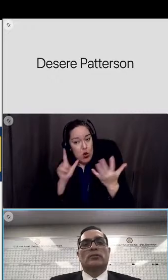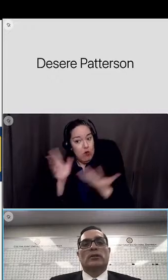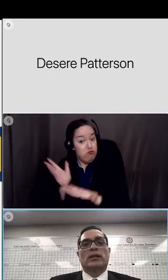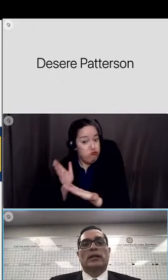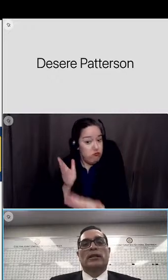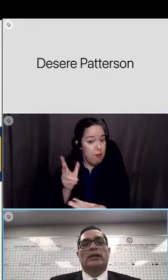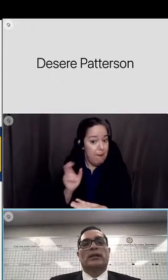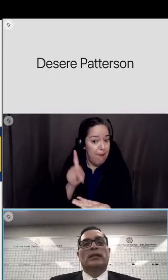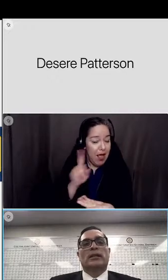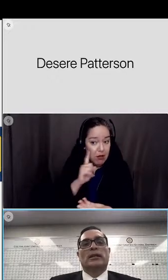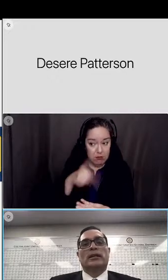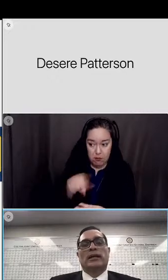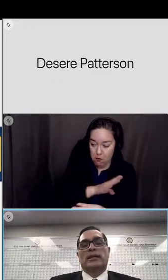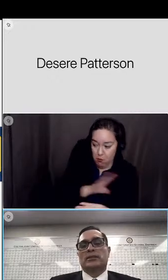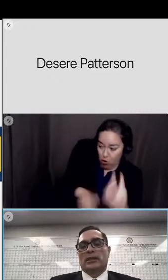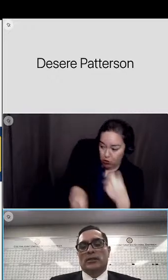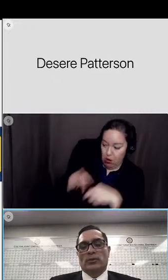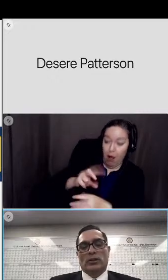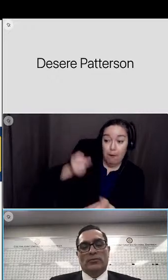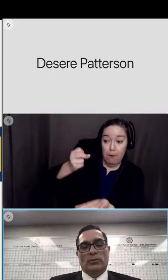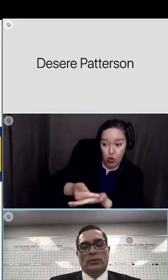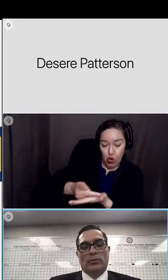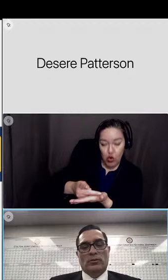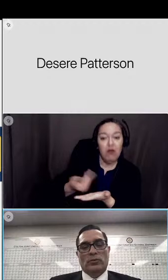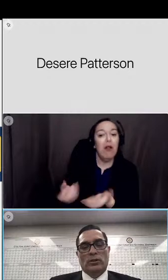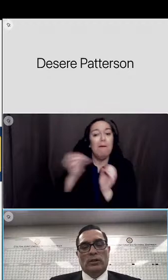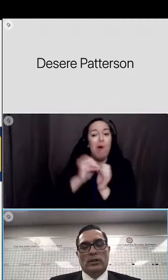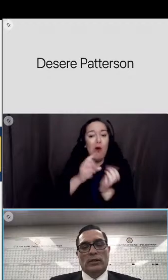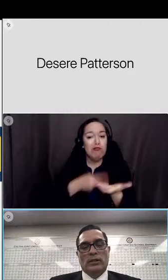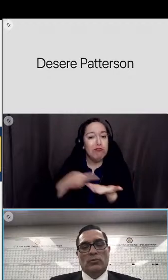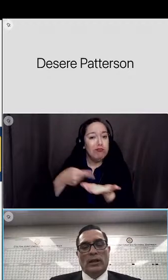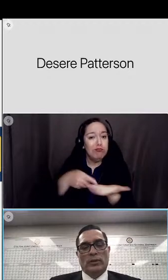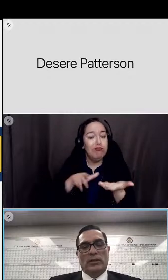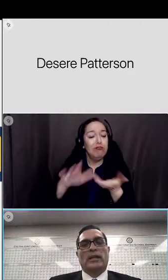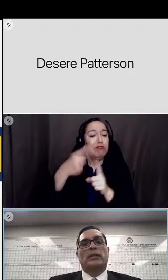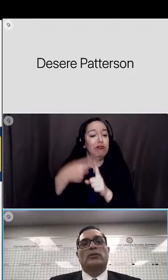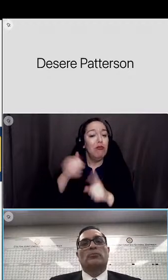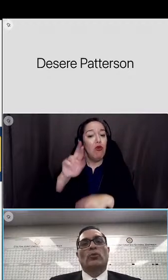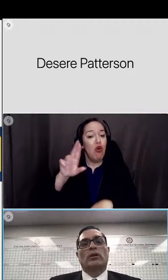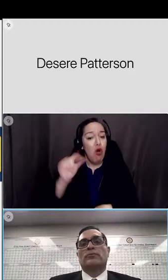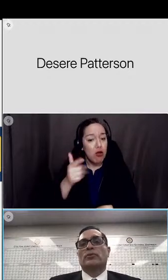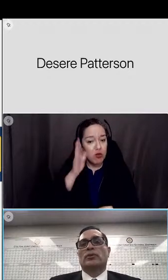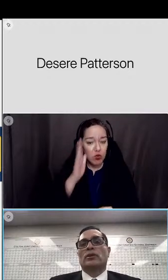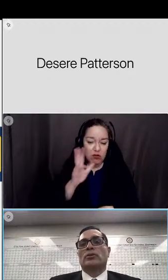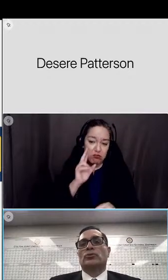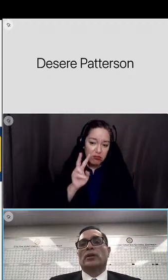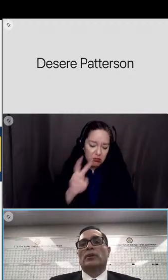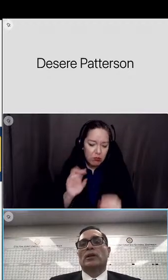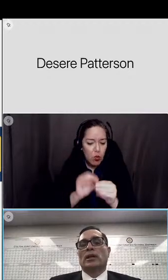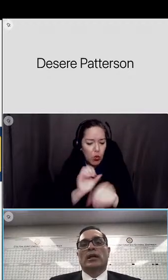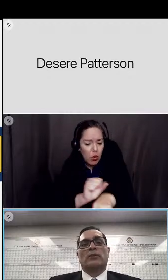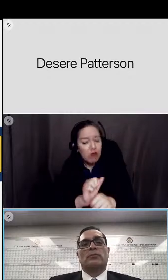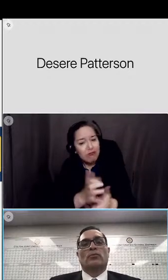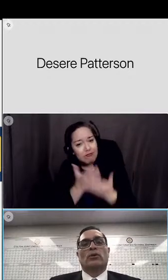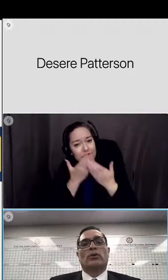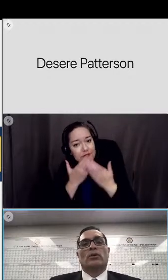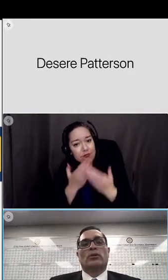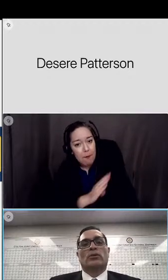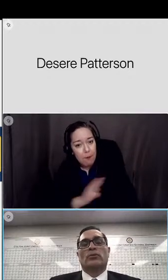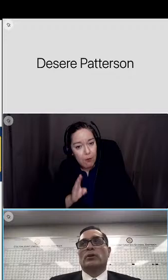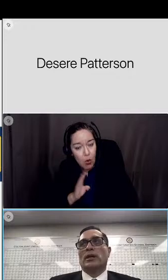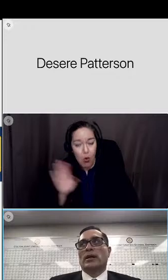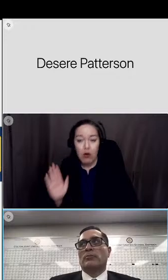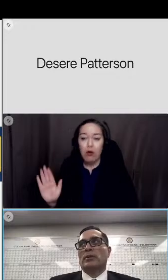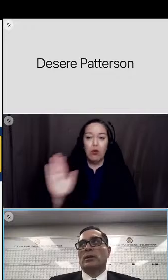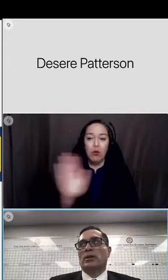action again uh in august and we look forward to the work and i want to thank the board and for your leadership and for